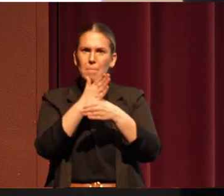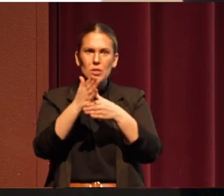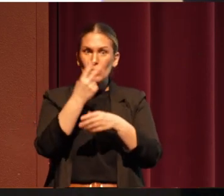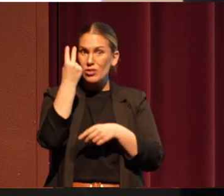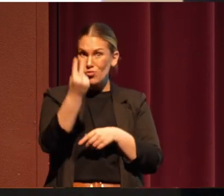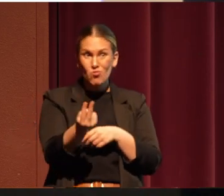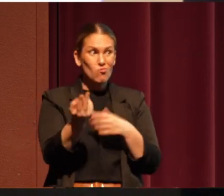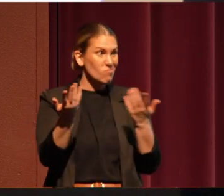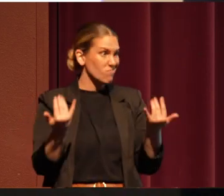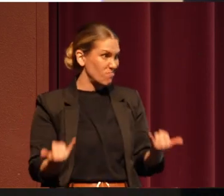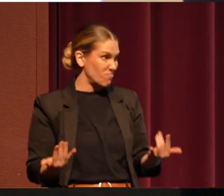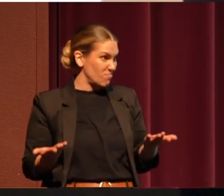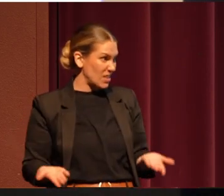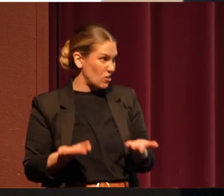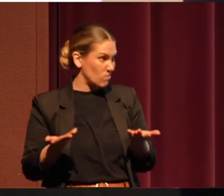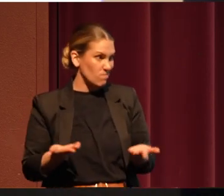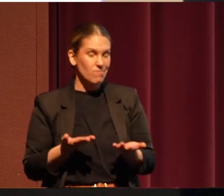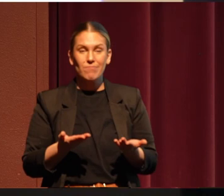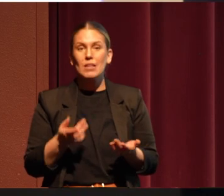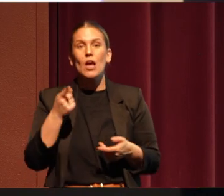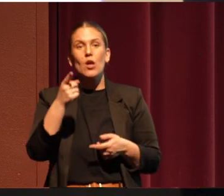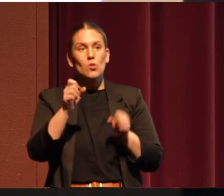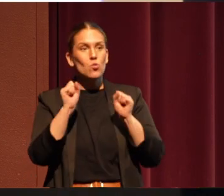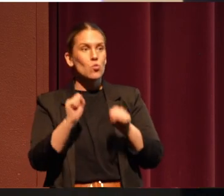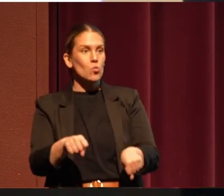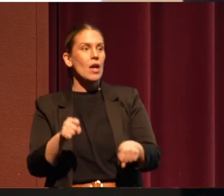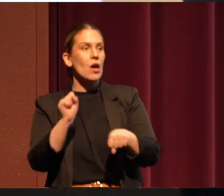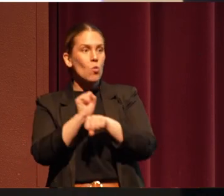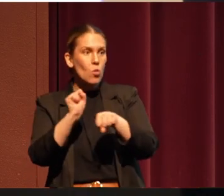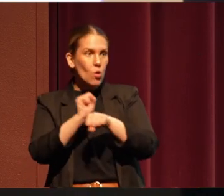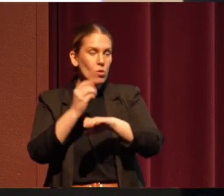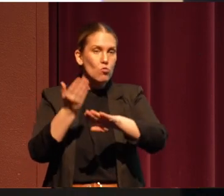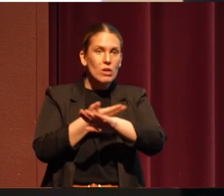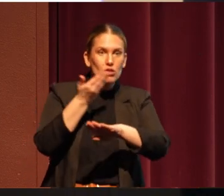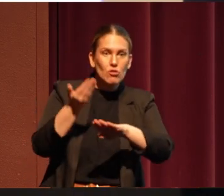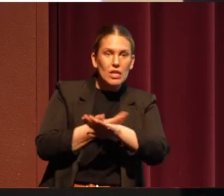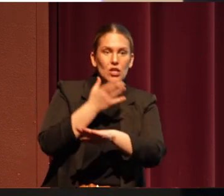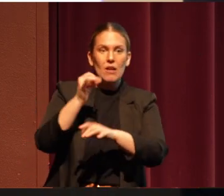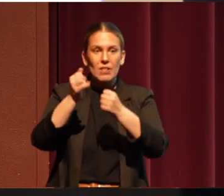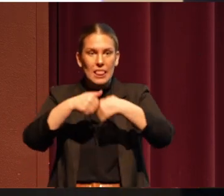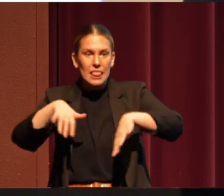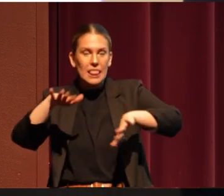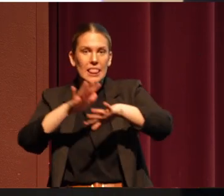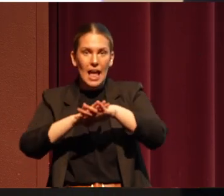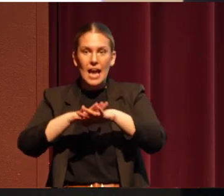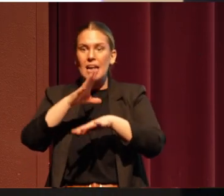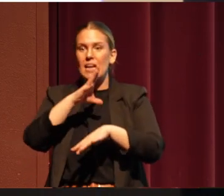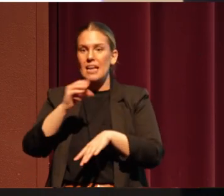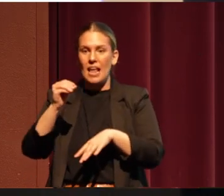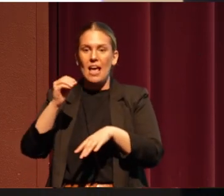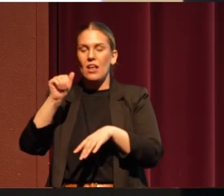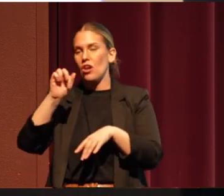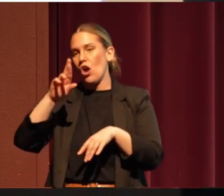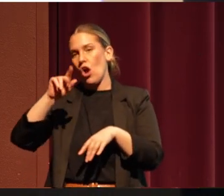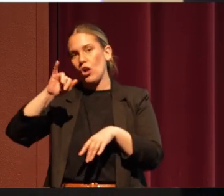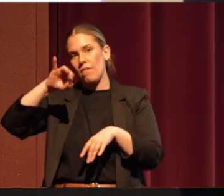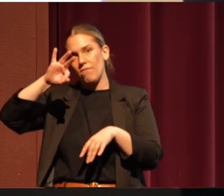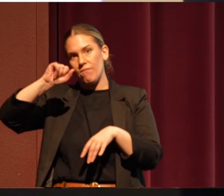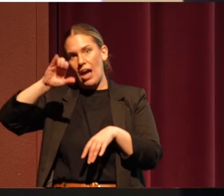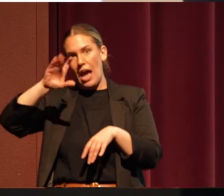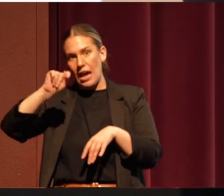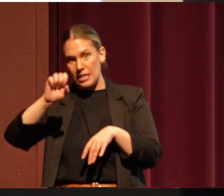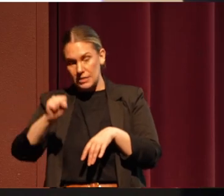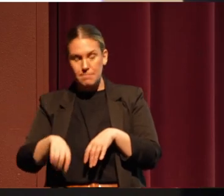You can also assist in the restoration of lands, records, and artifacts. You can take educational